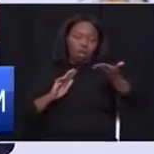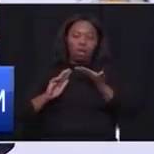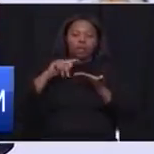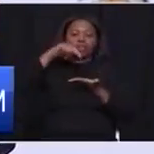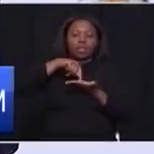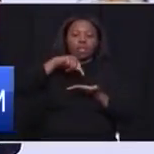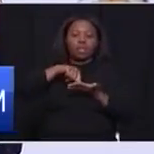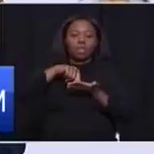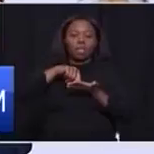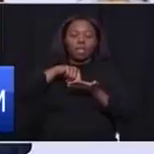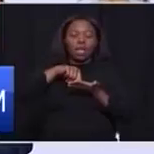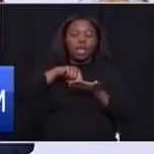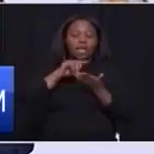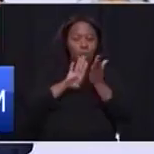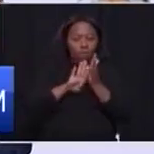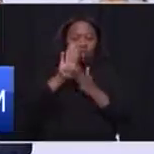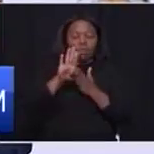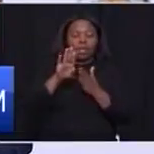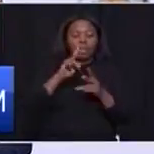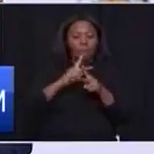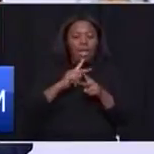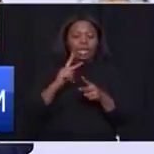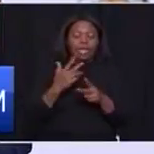those that we have visited.